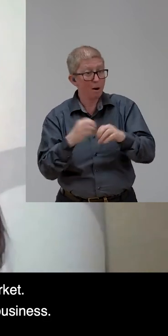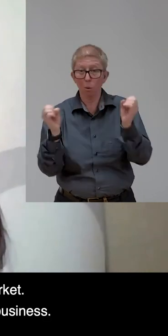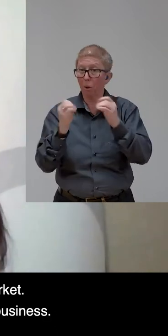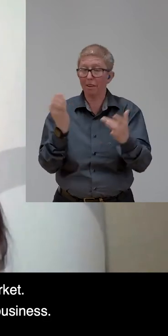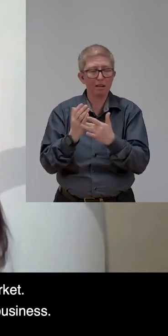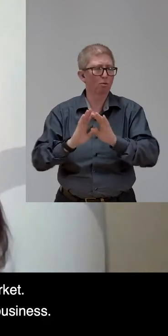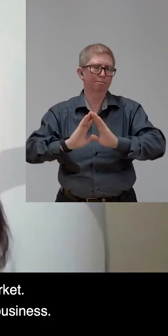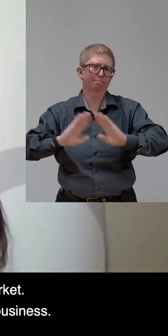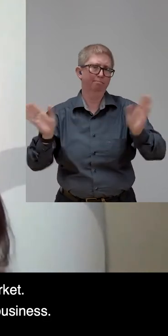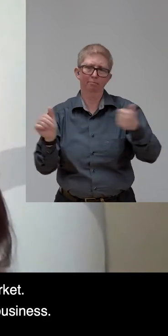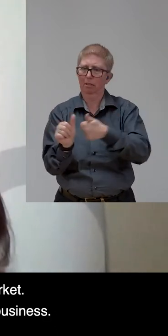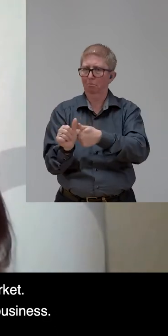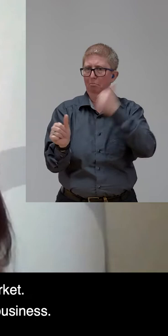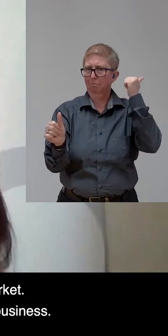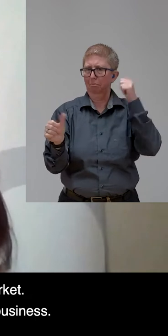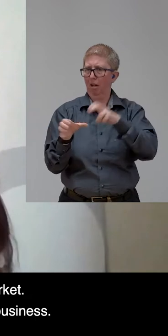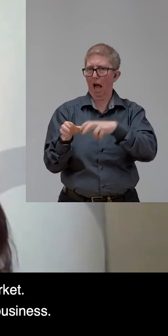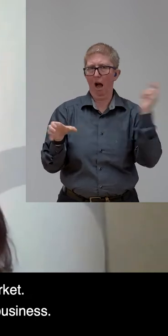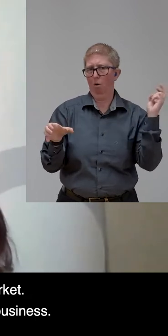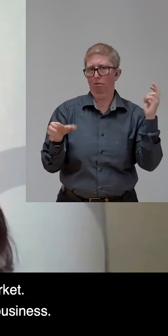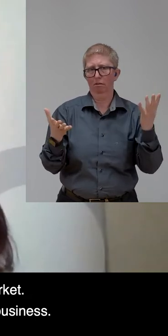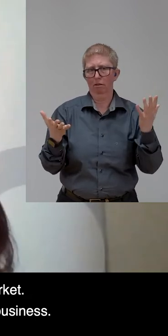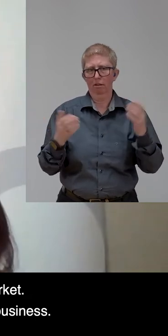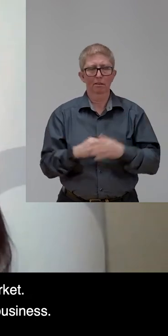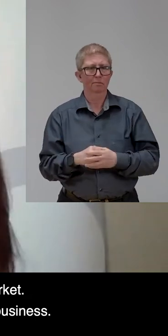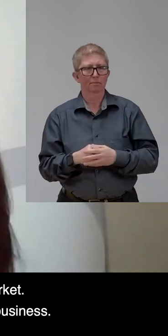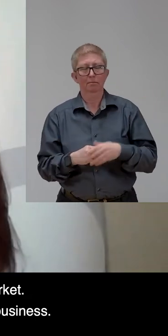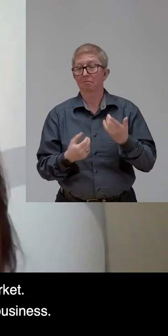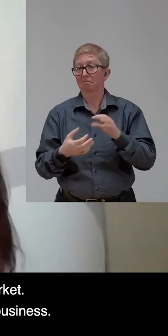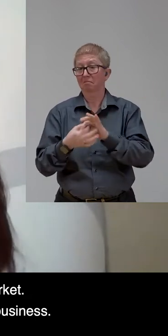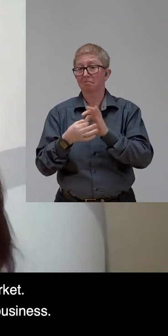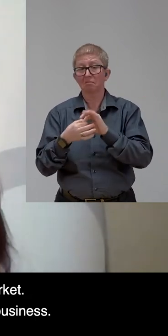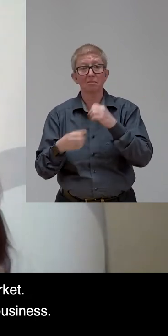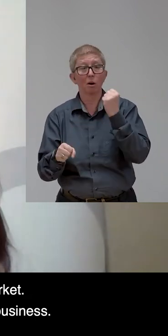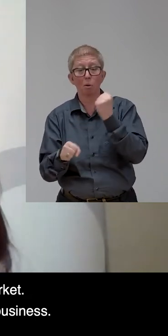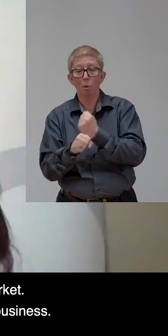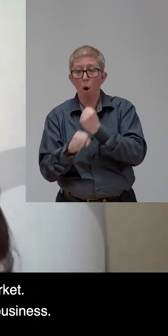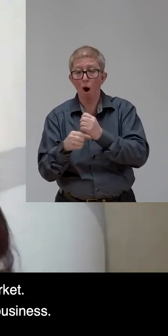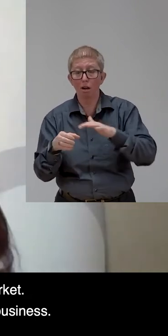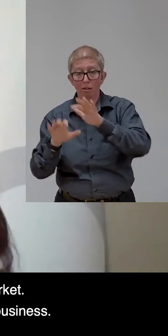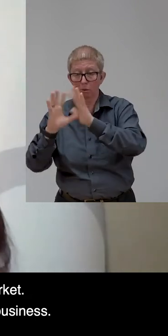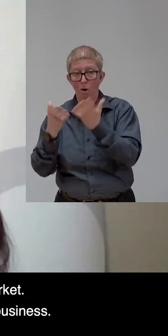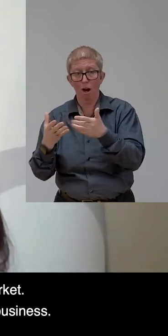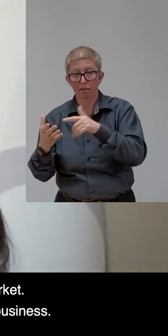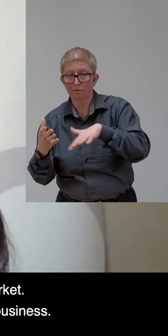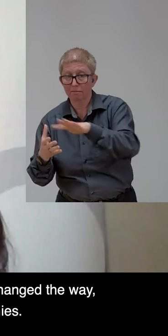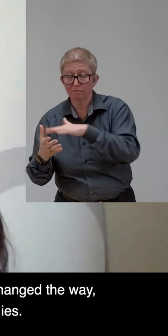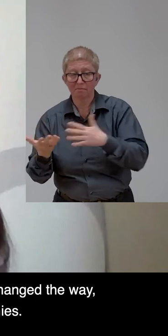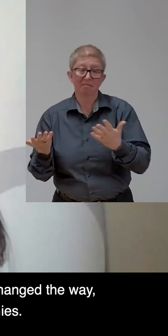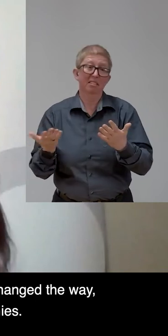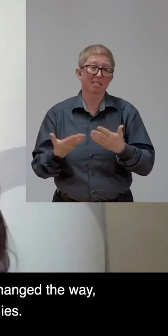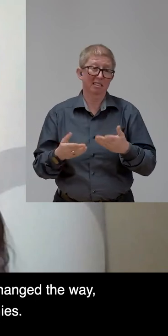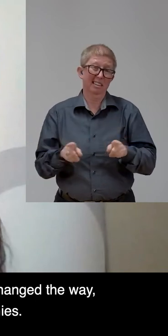to be part of the labor market. So definitely, we changed the way we were doing business.